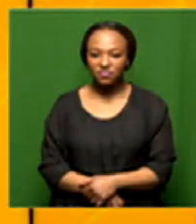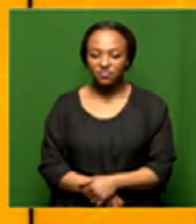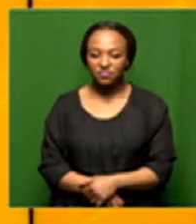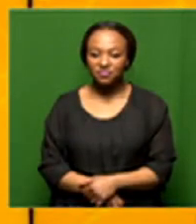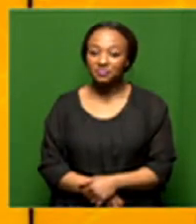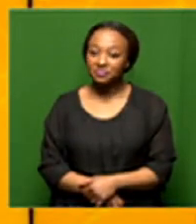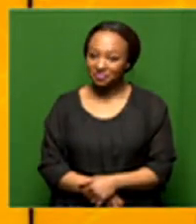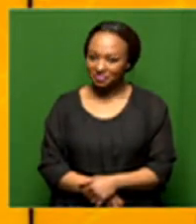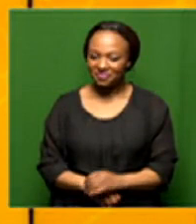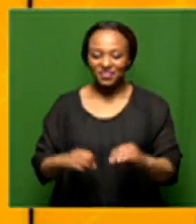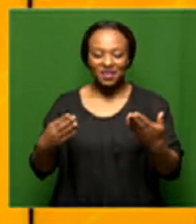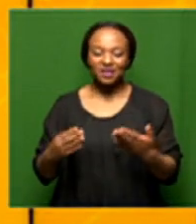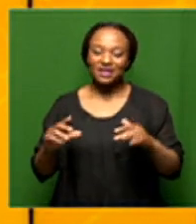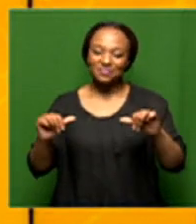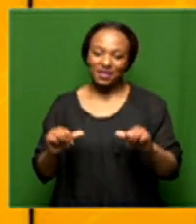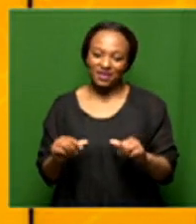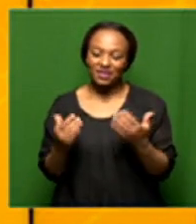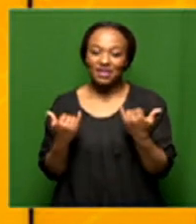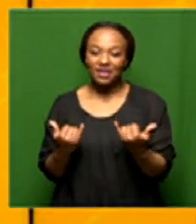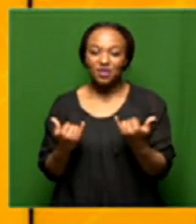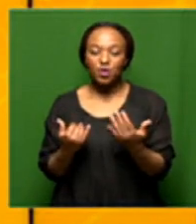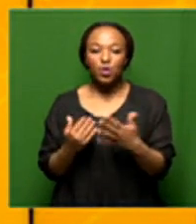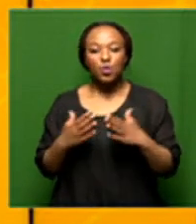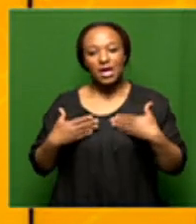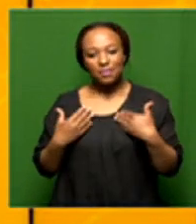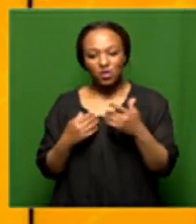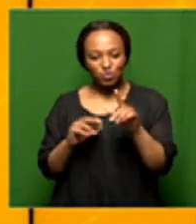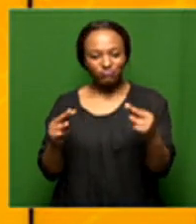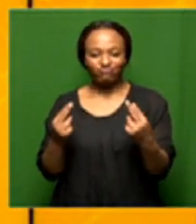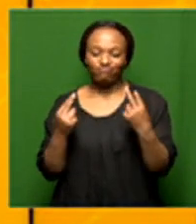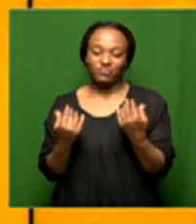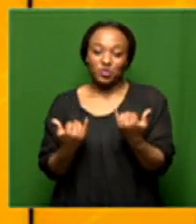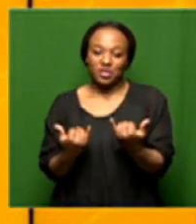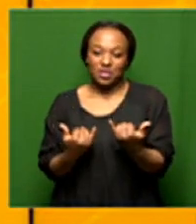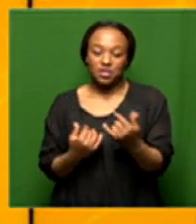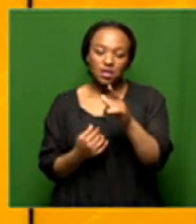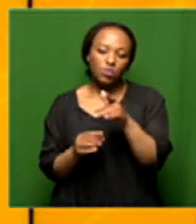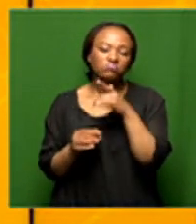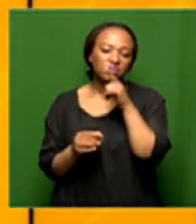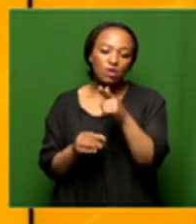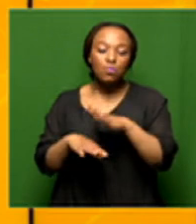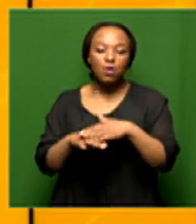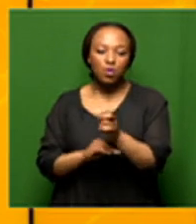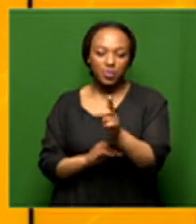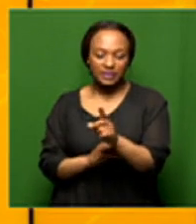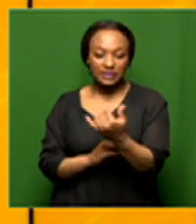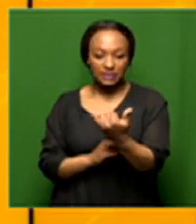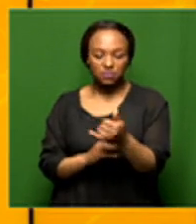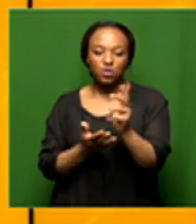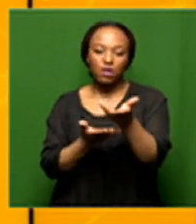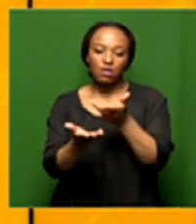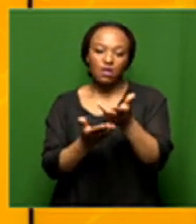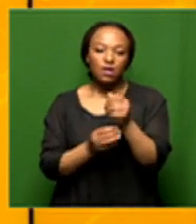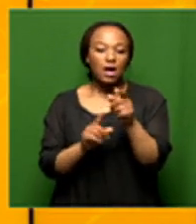and welcome back and we are of course very happy to have you here with us this morning tell you what's coming up we'll be talking of course